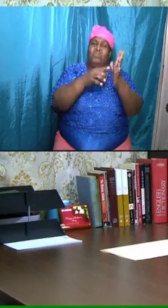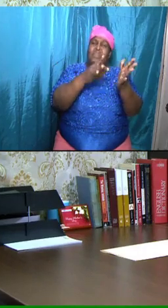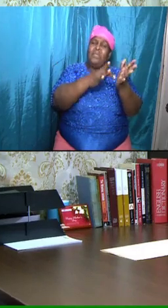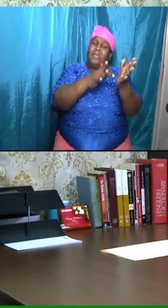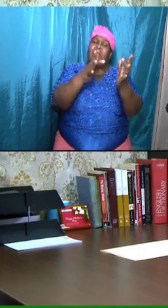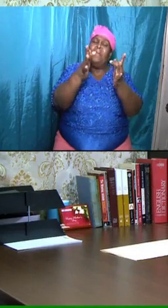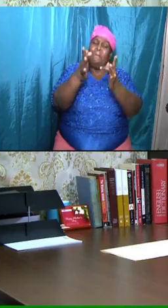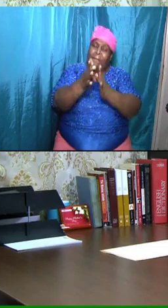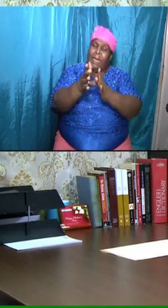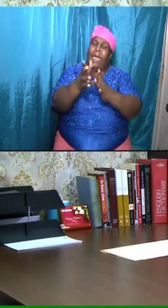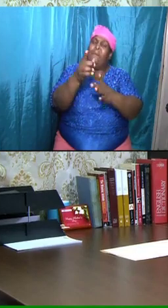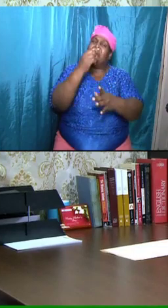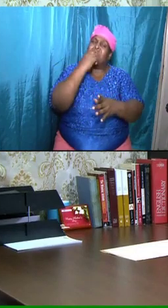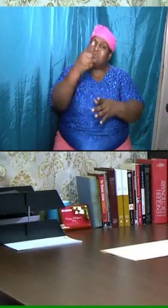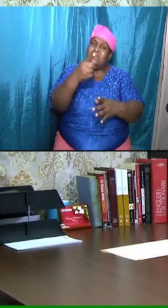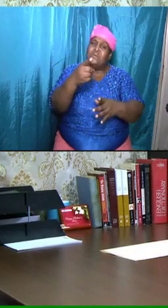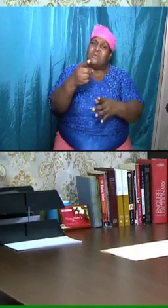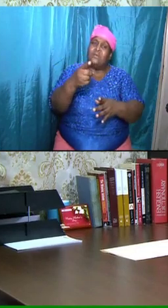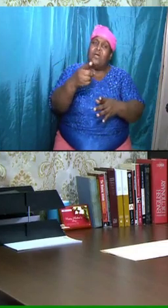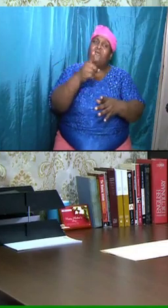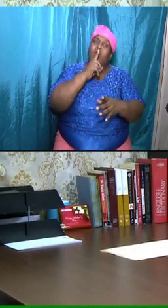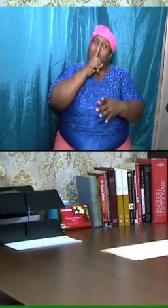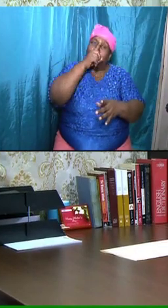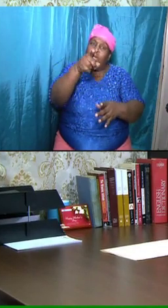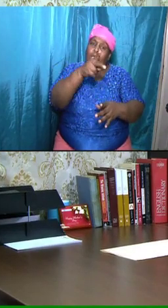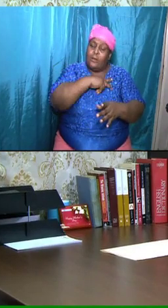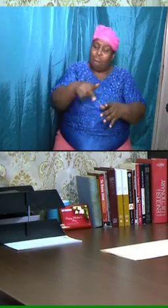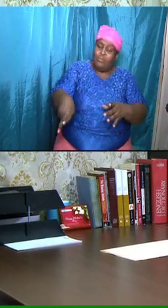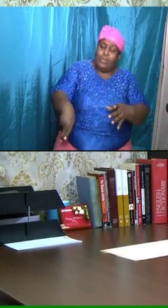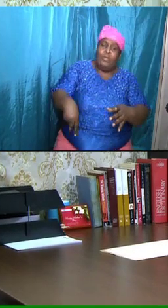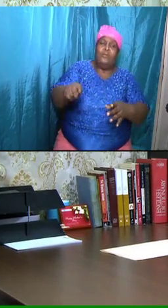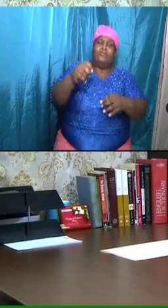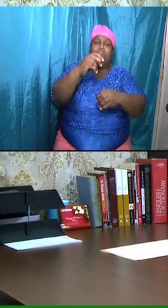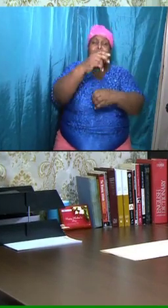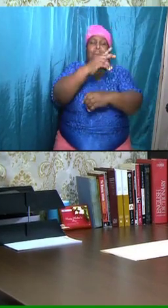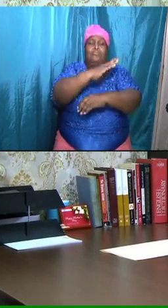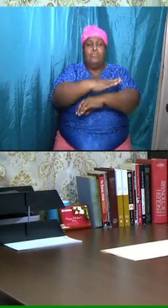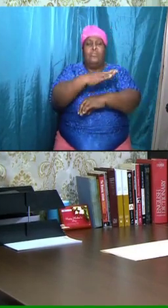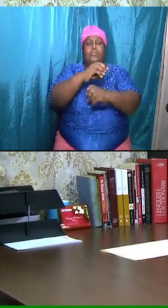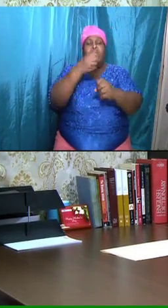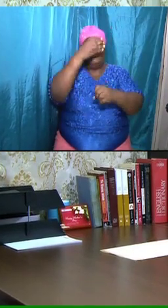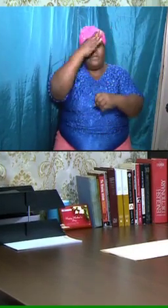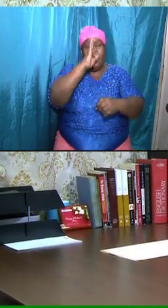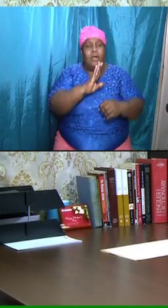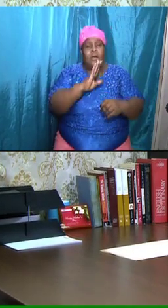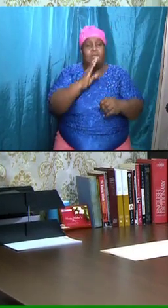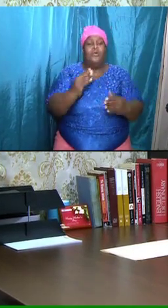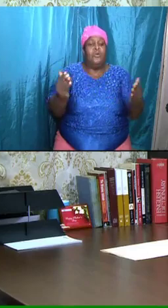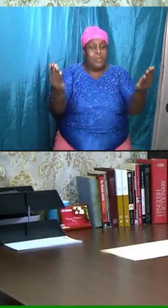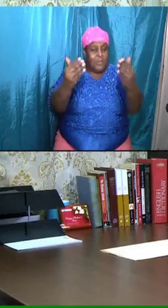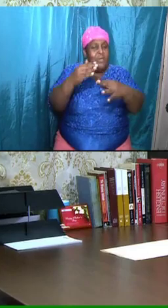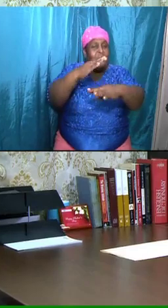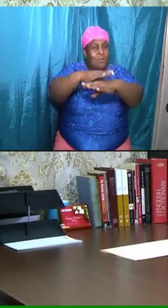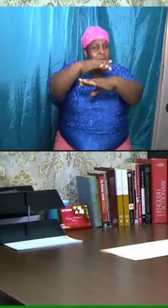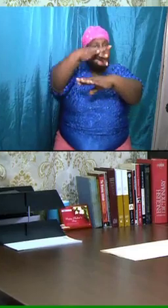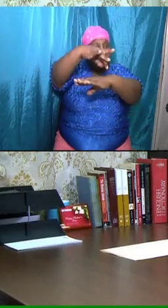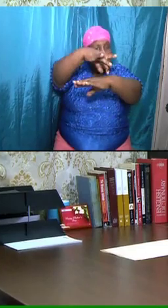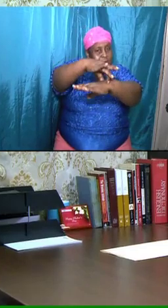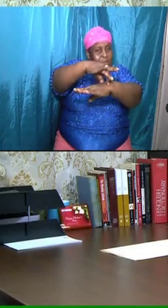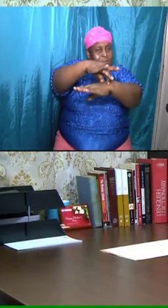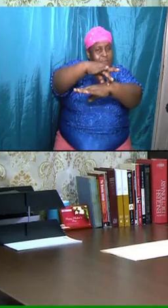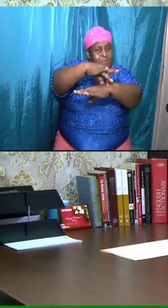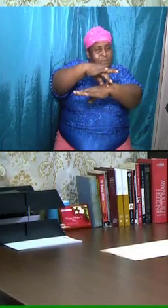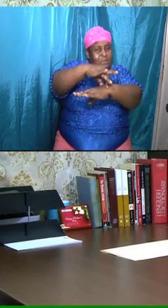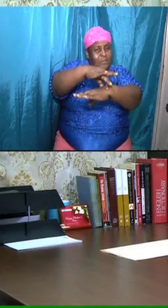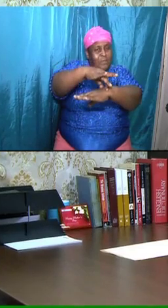a literal kingdom of God here on earth. And we will show you where it fits in and